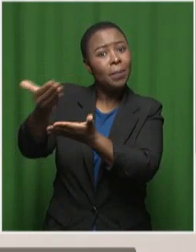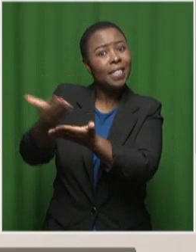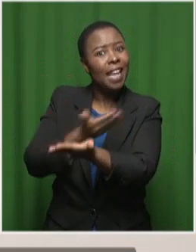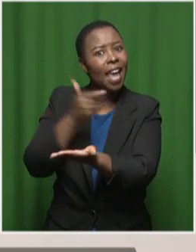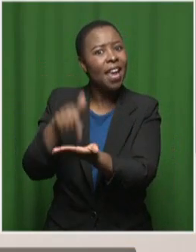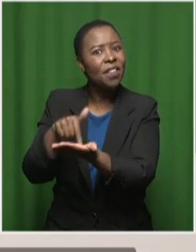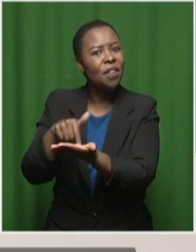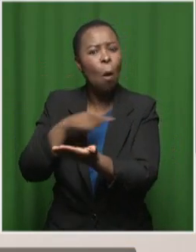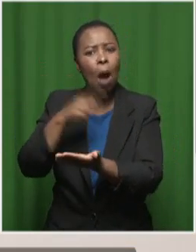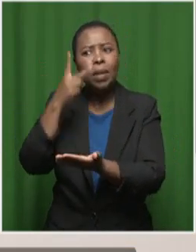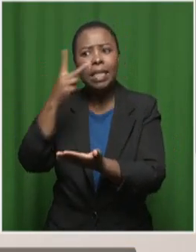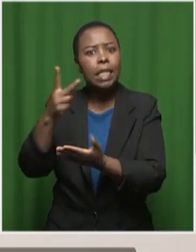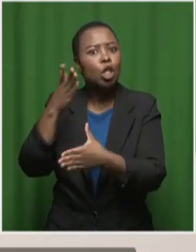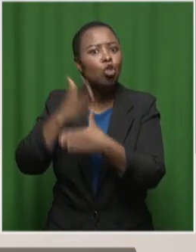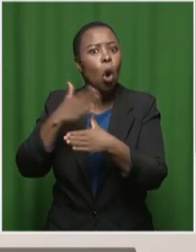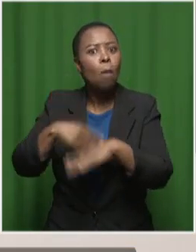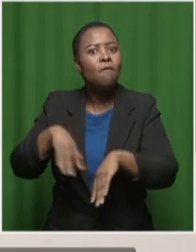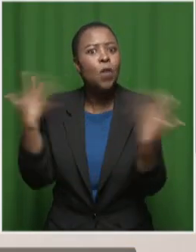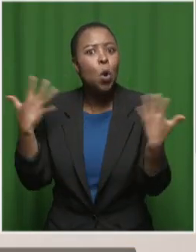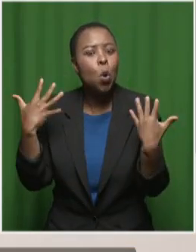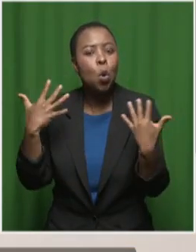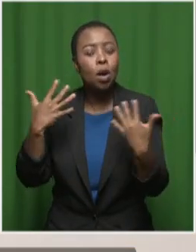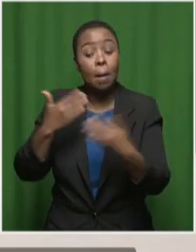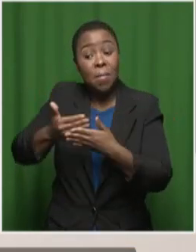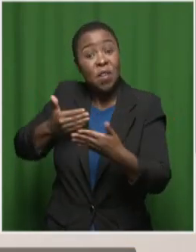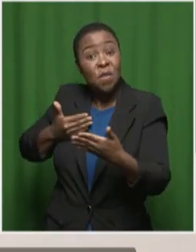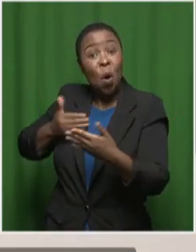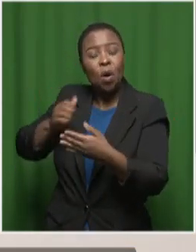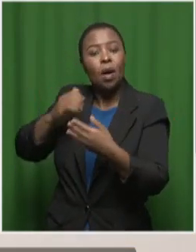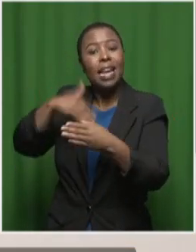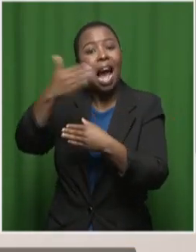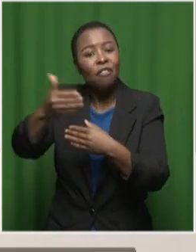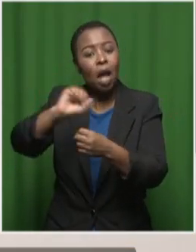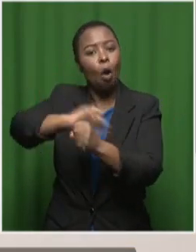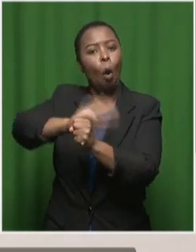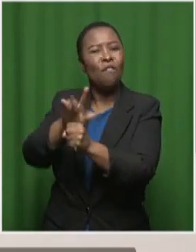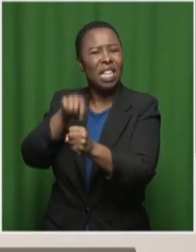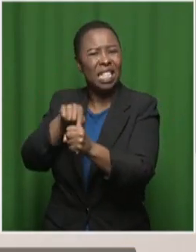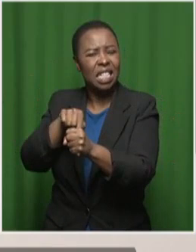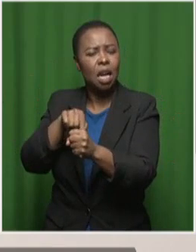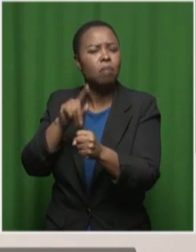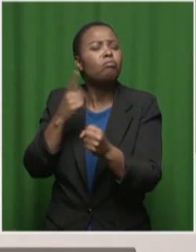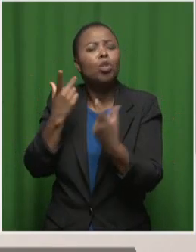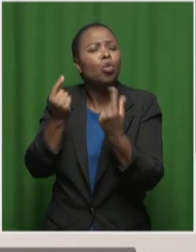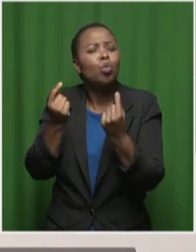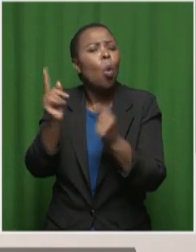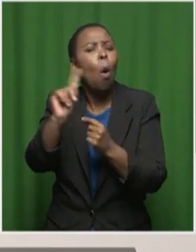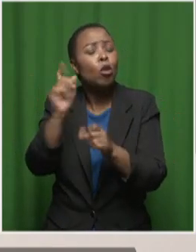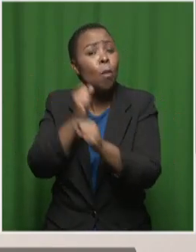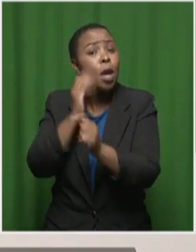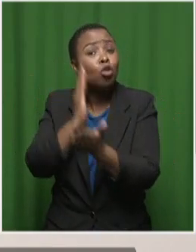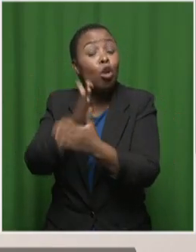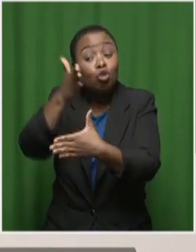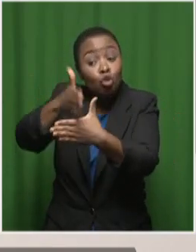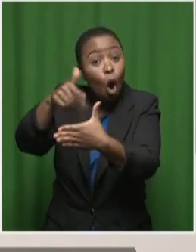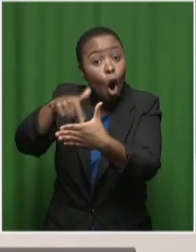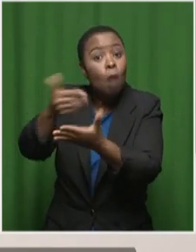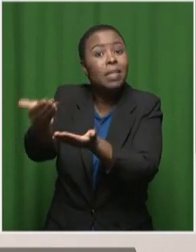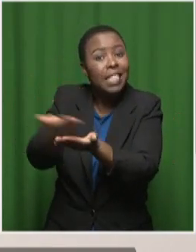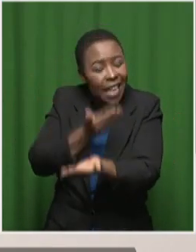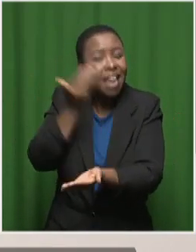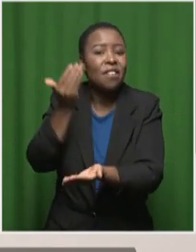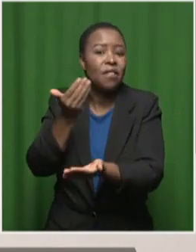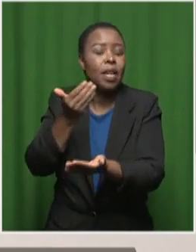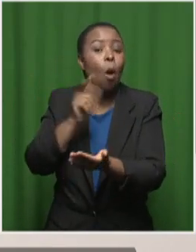jobs bloodbath pre-COVID and even in contemporary society. So what can be done to ensure that jobs are saved in as much as we